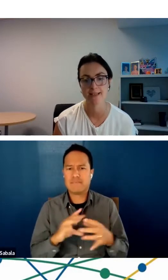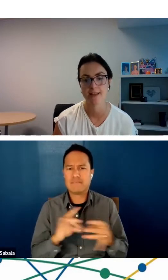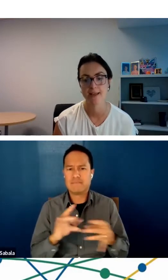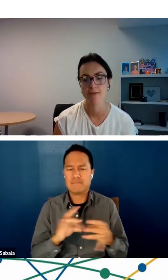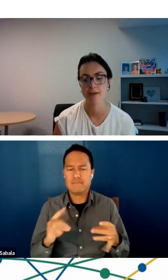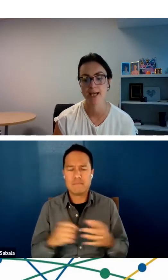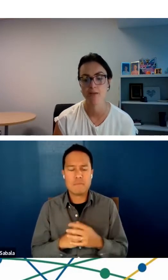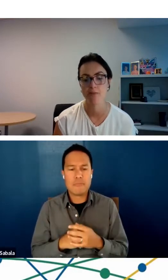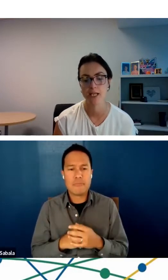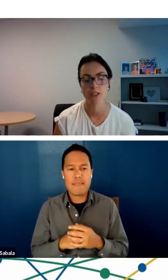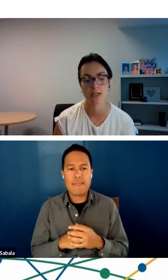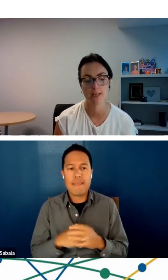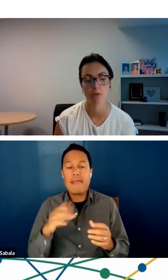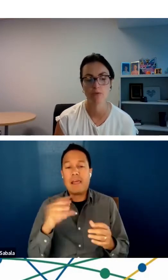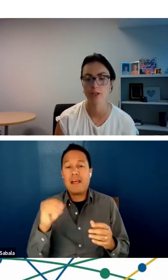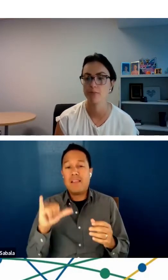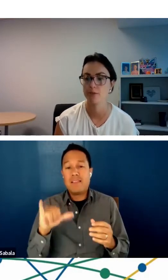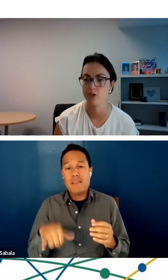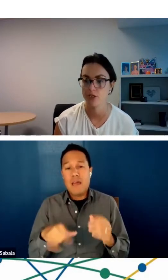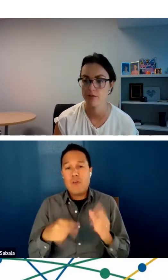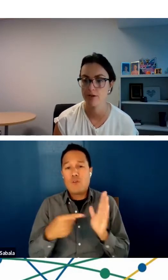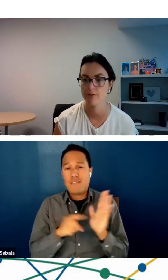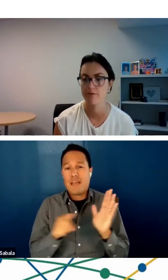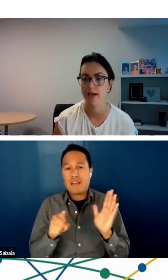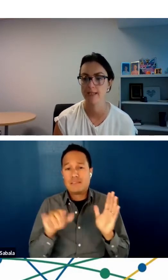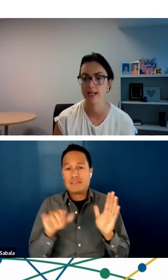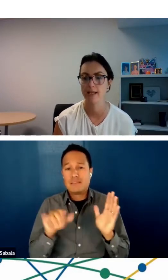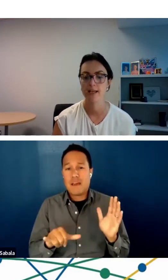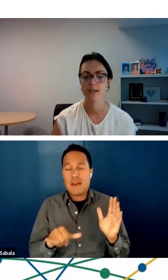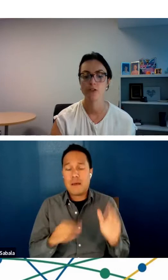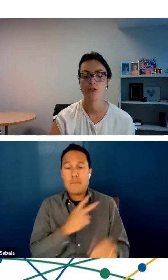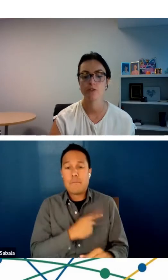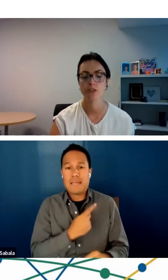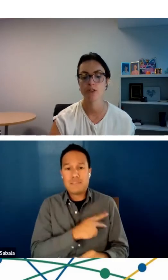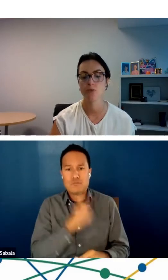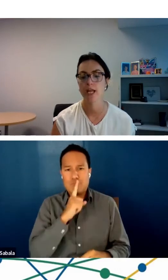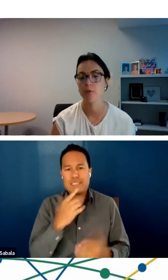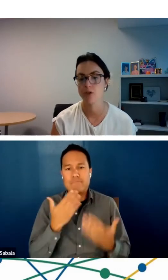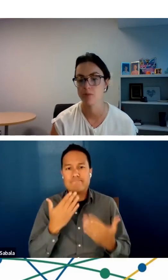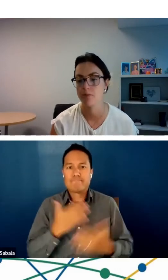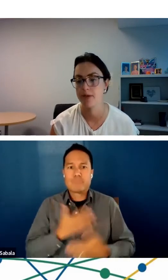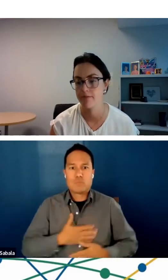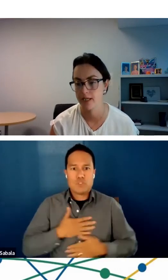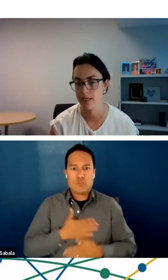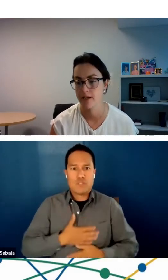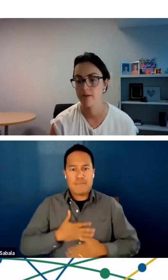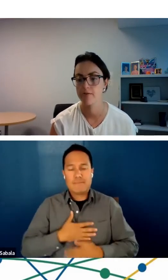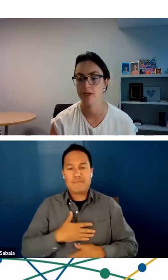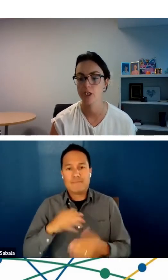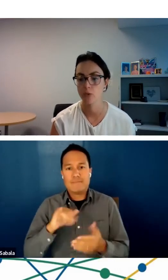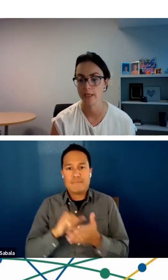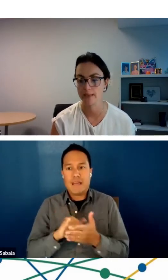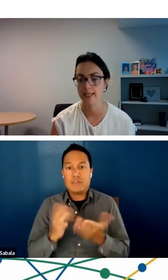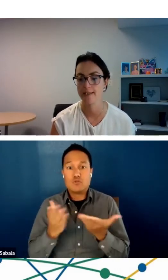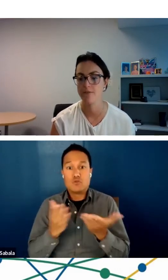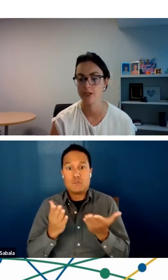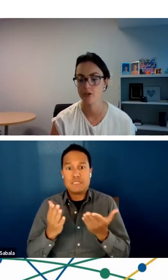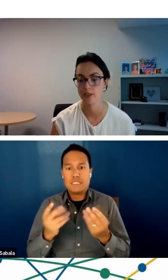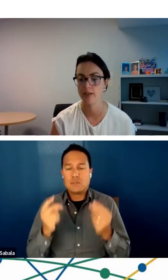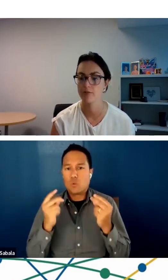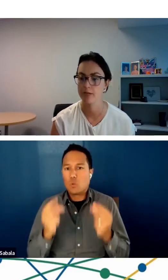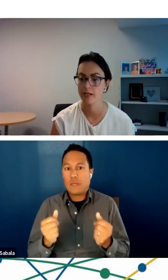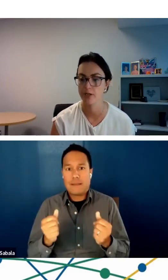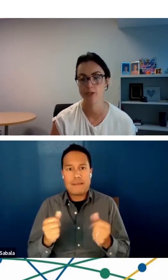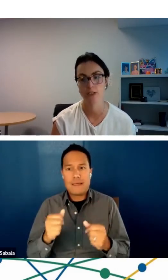reflects the fact that patients, I think, were very appreciative of the fact that services were able to be pivoted very quickly and